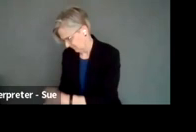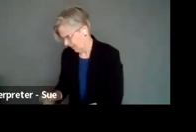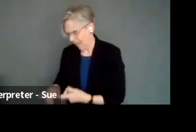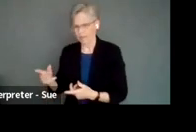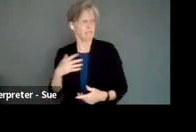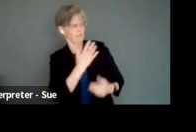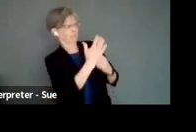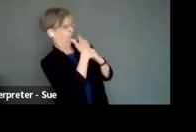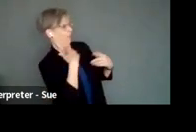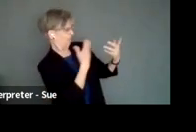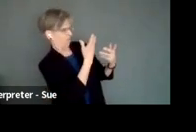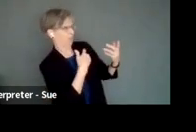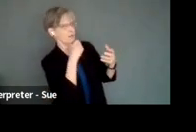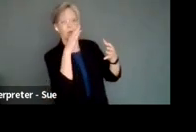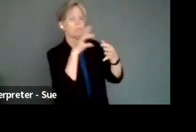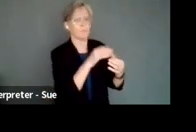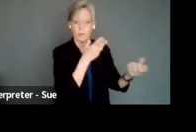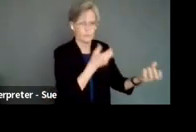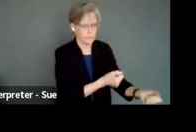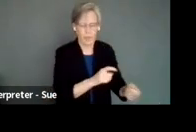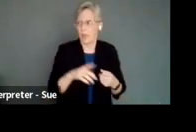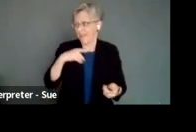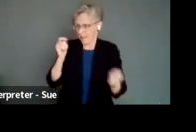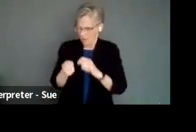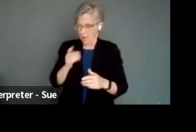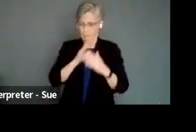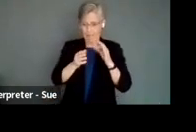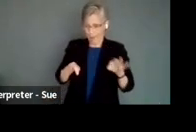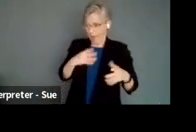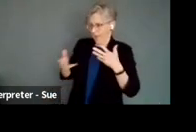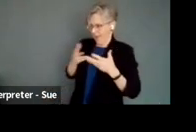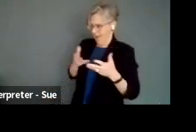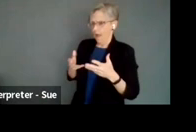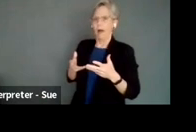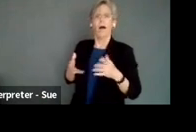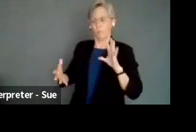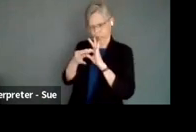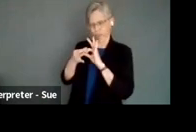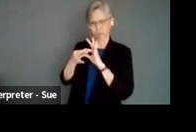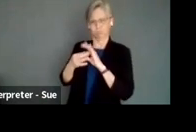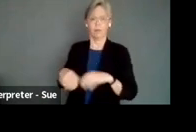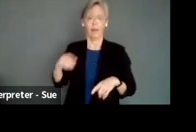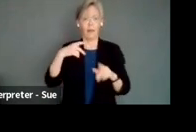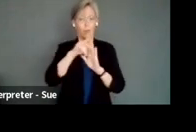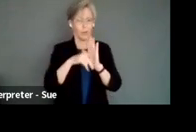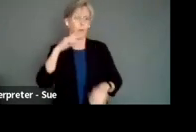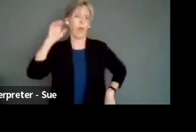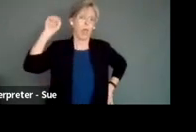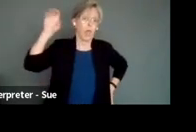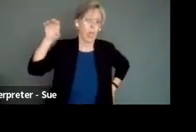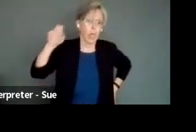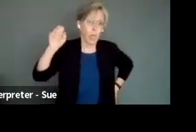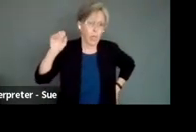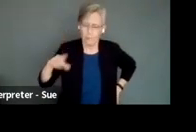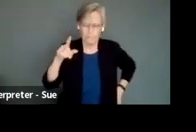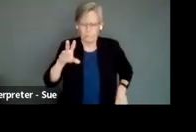and that relationship of trust until I learned how to use plain language. Okay, so here are the principles. I'm not going to read them all out loud because the slide deck